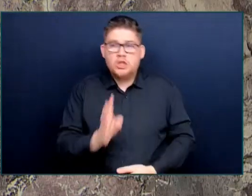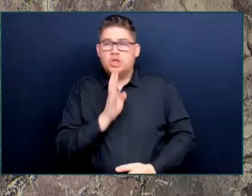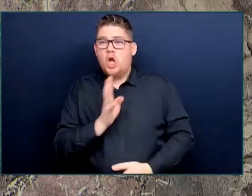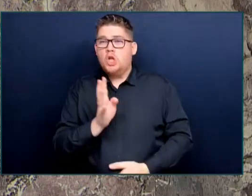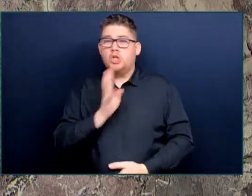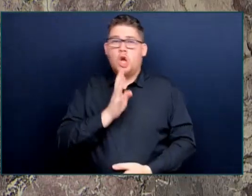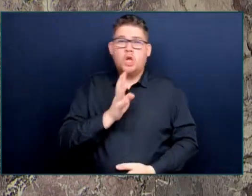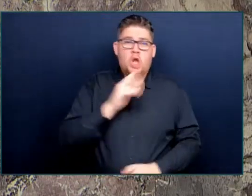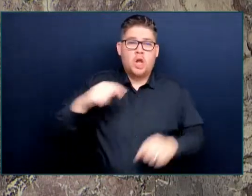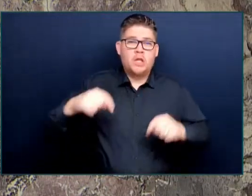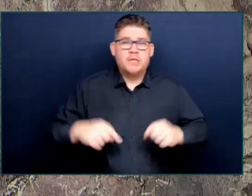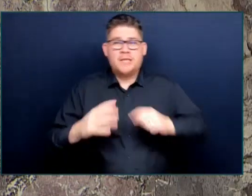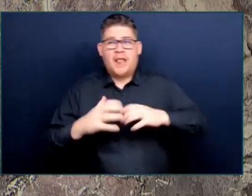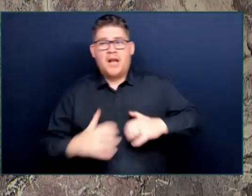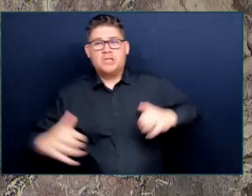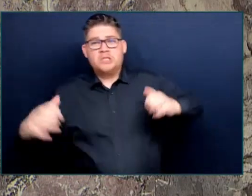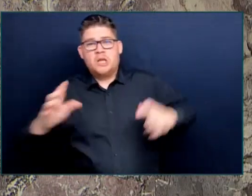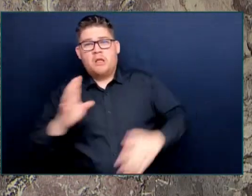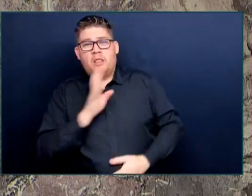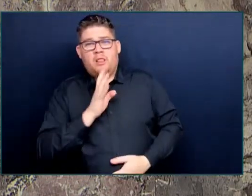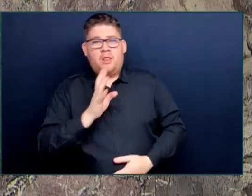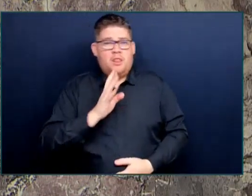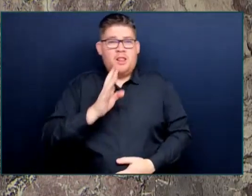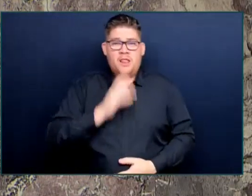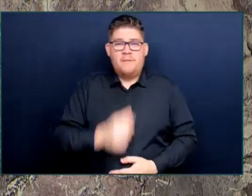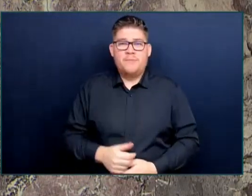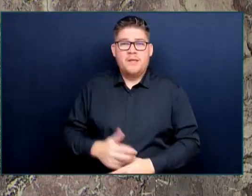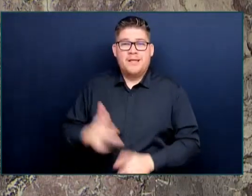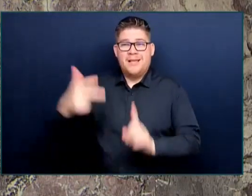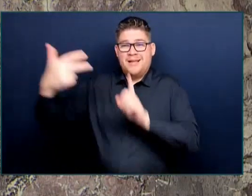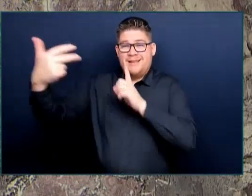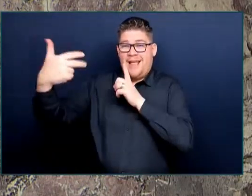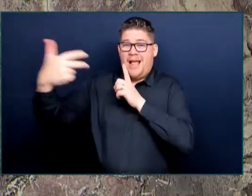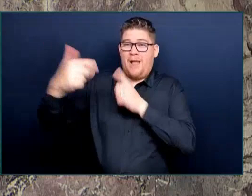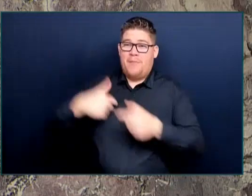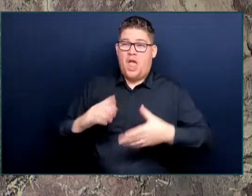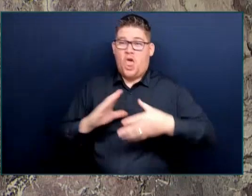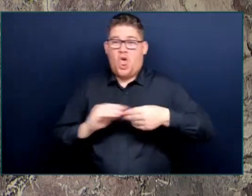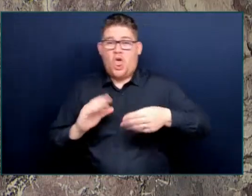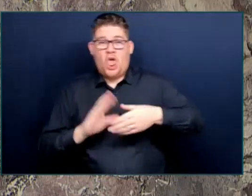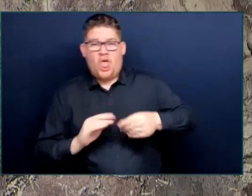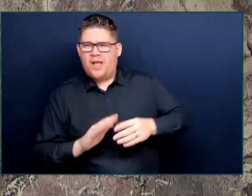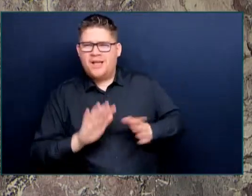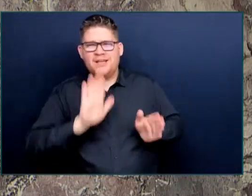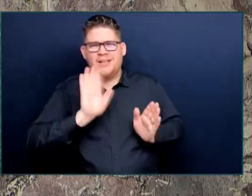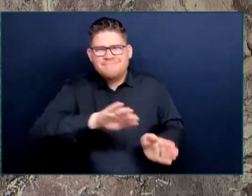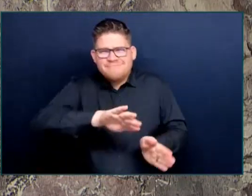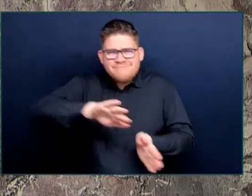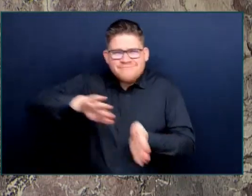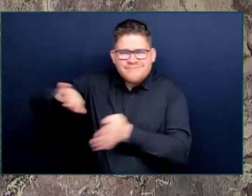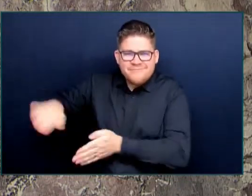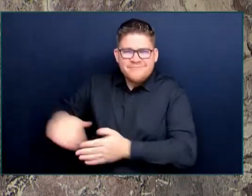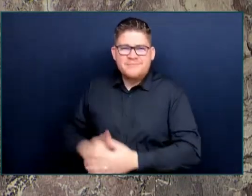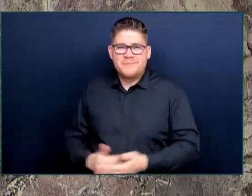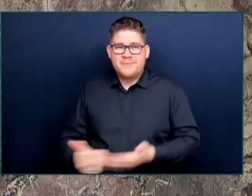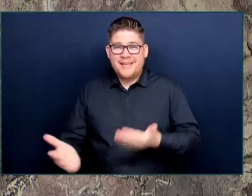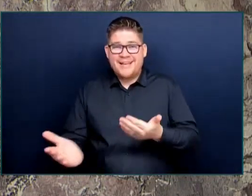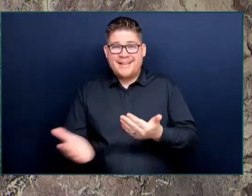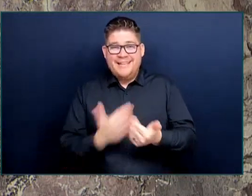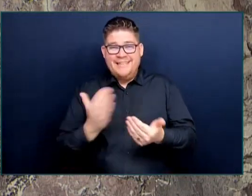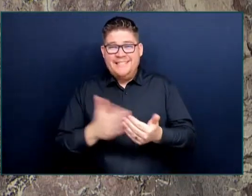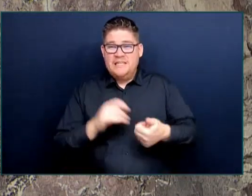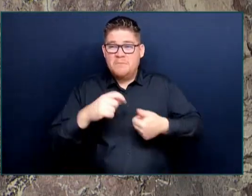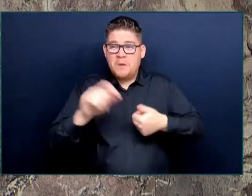or a stroke of a pen. This is hard work, and we are taking it on, and that is why we will continue to work